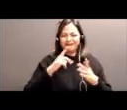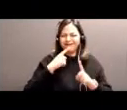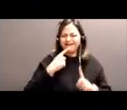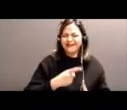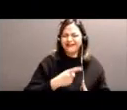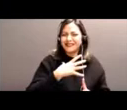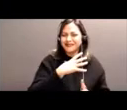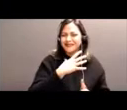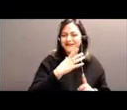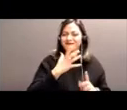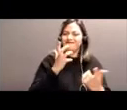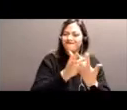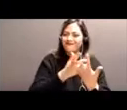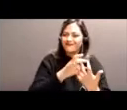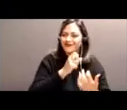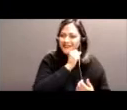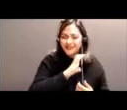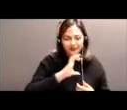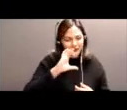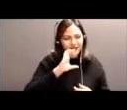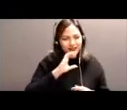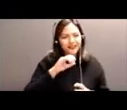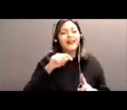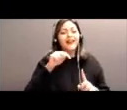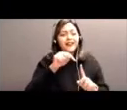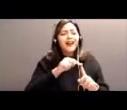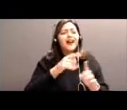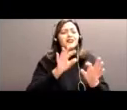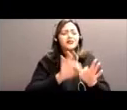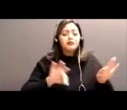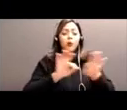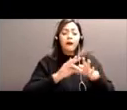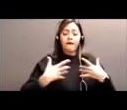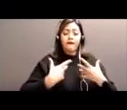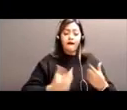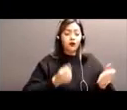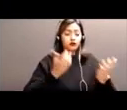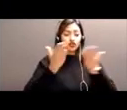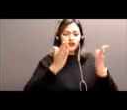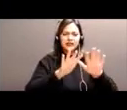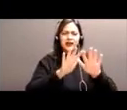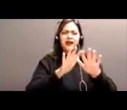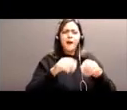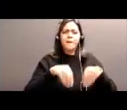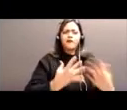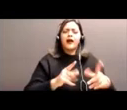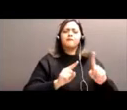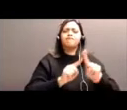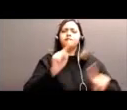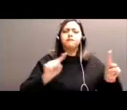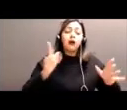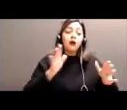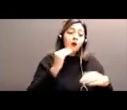that diversity of health health services that also include home visits. Community activities bringing